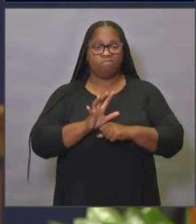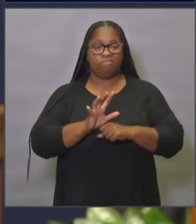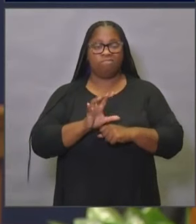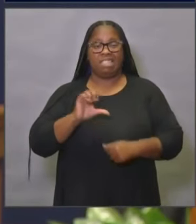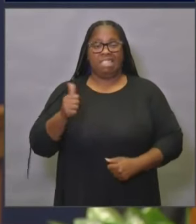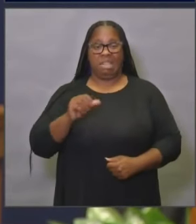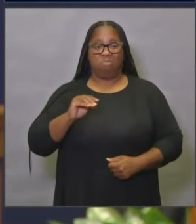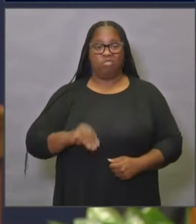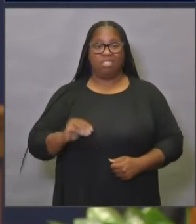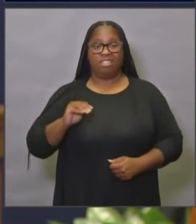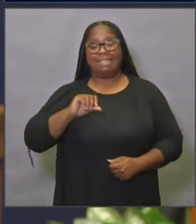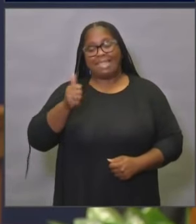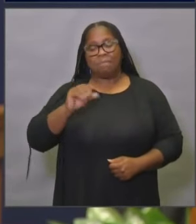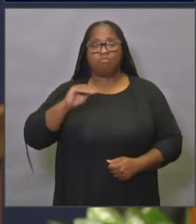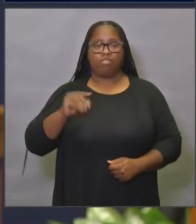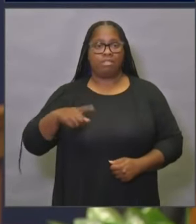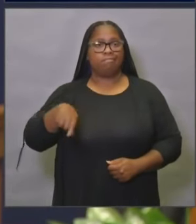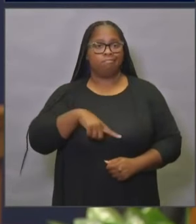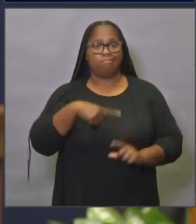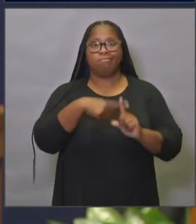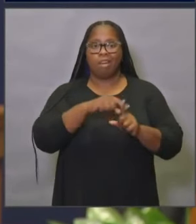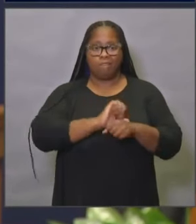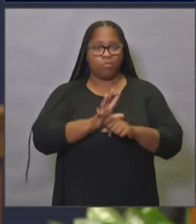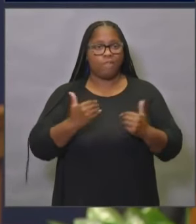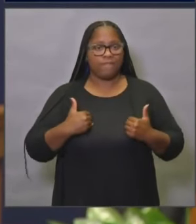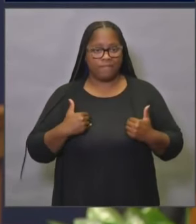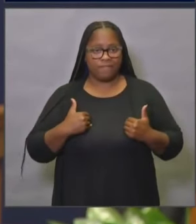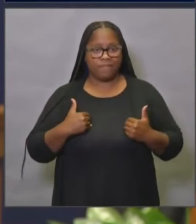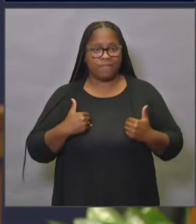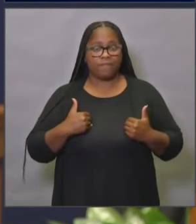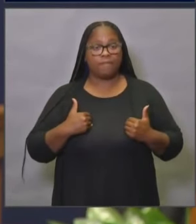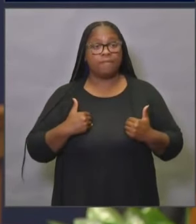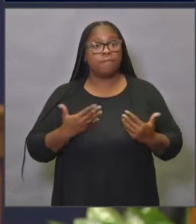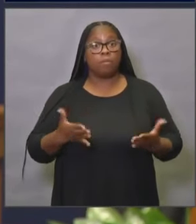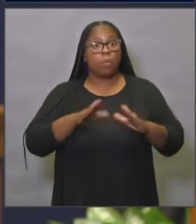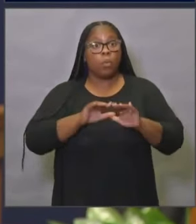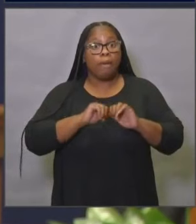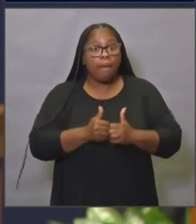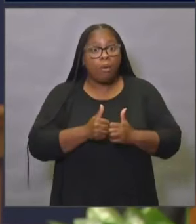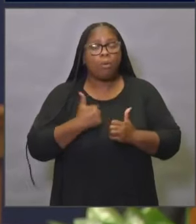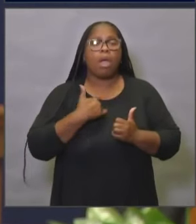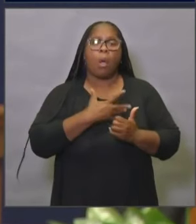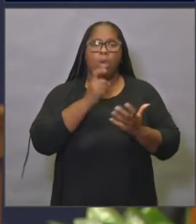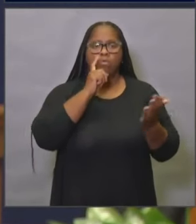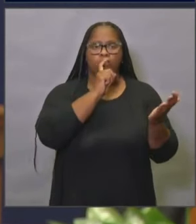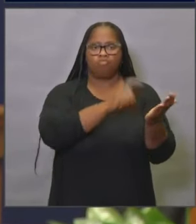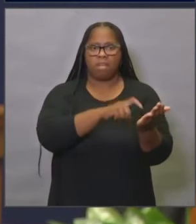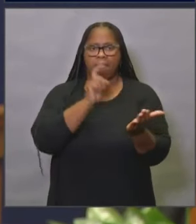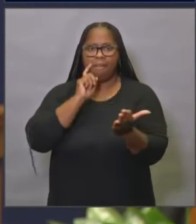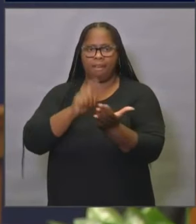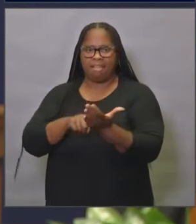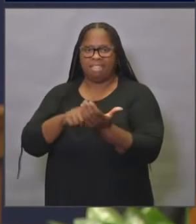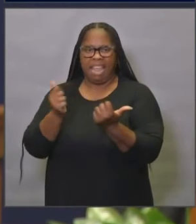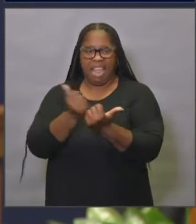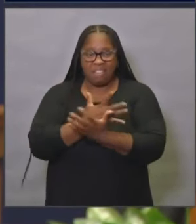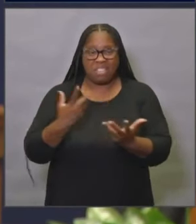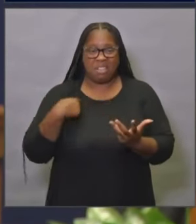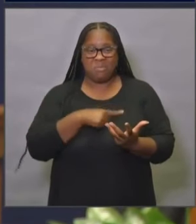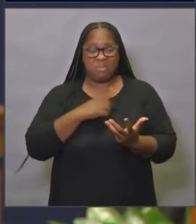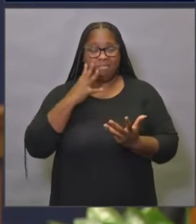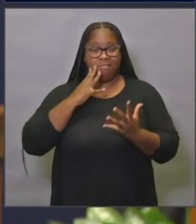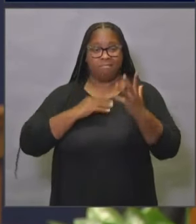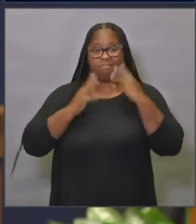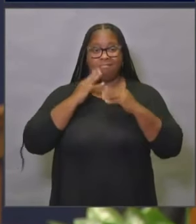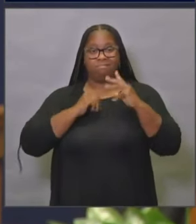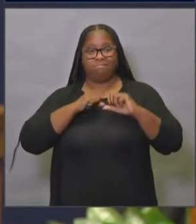mean 10 percent of them have been positive. I want to close by recognizing all that we continue to experience as a community going